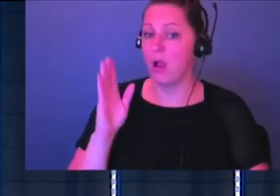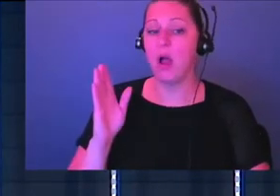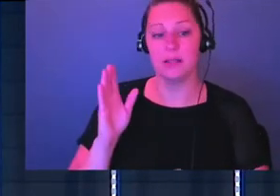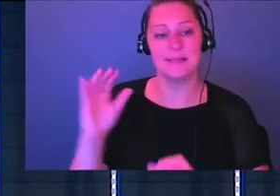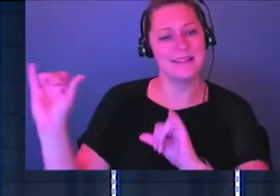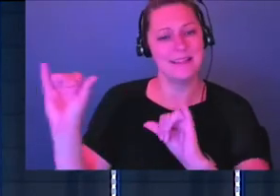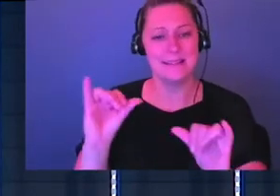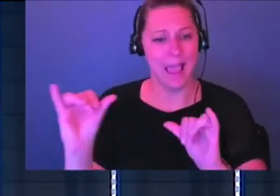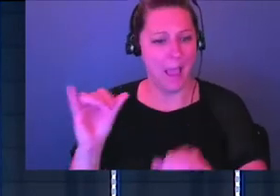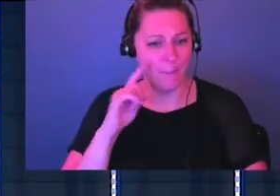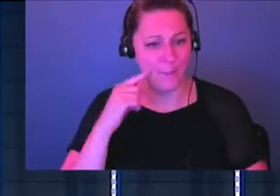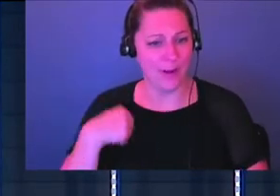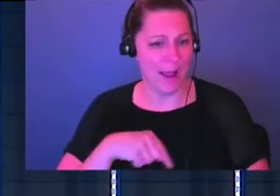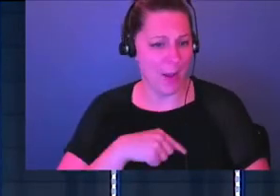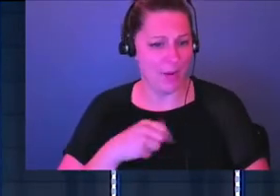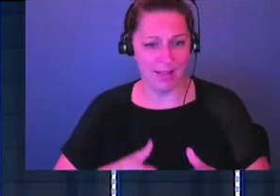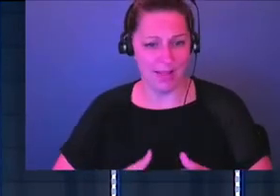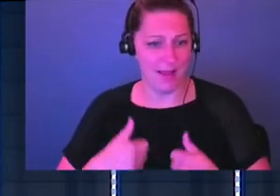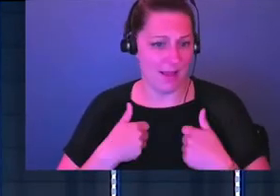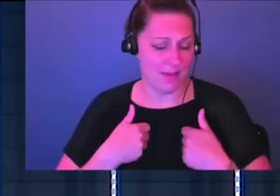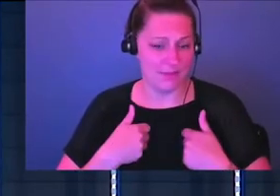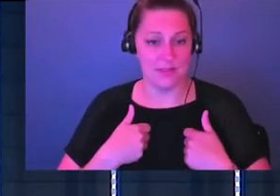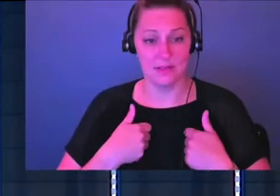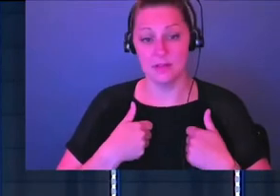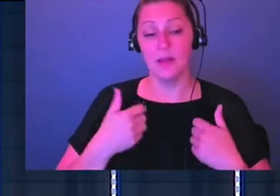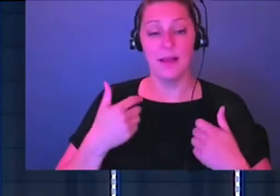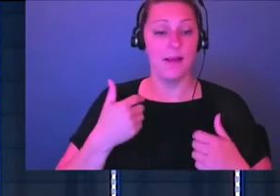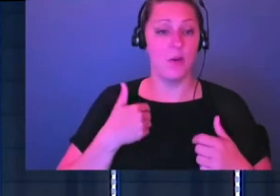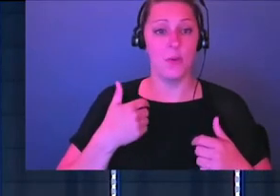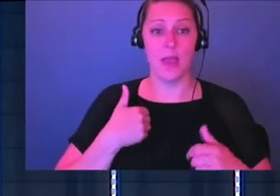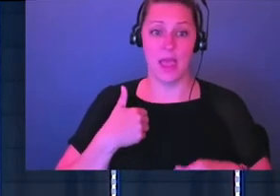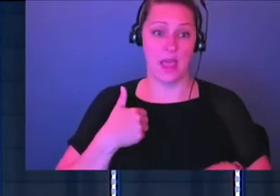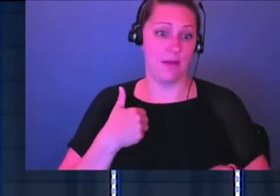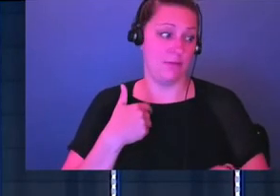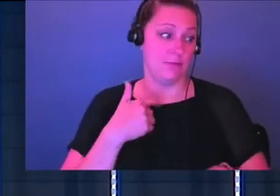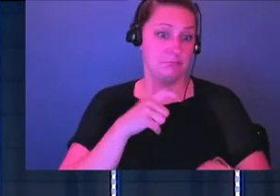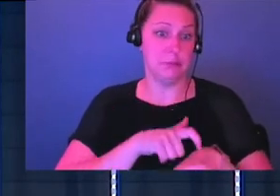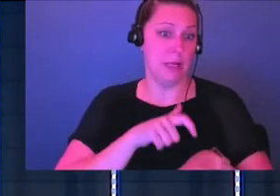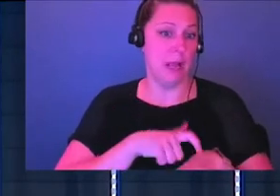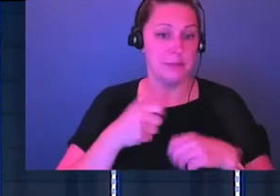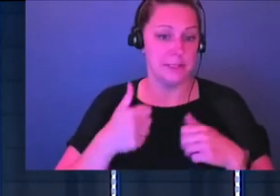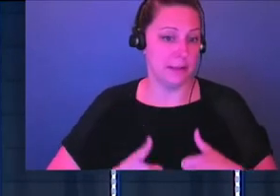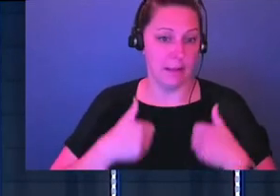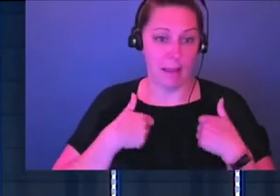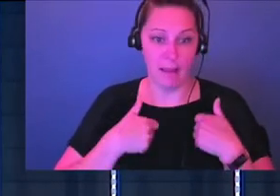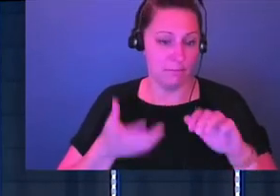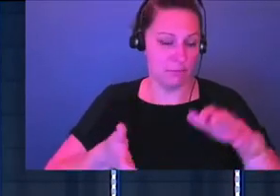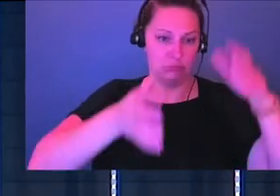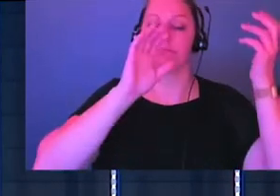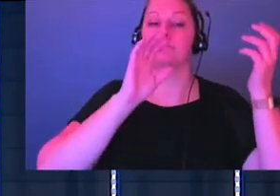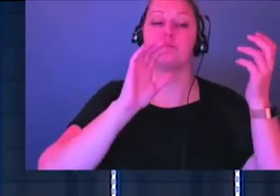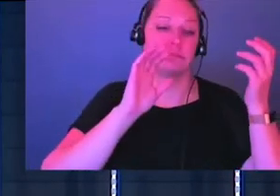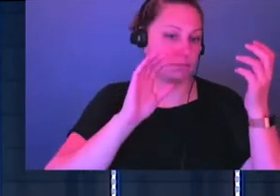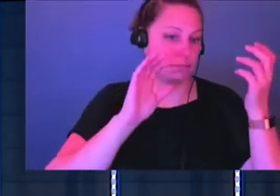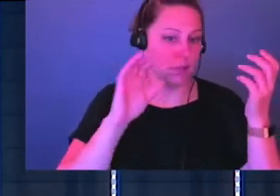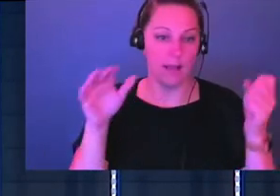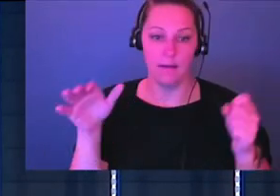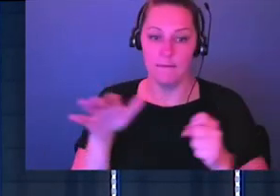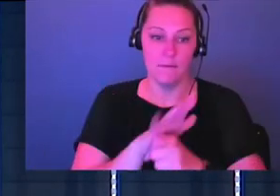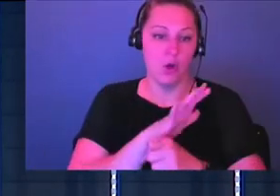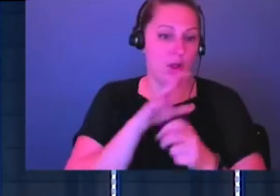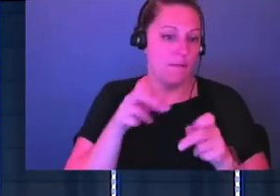lives. I believe that we all have seasons where we're going to jump into situations that are chaotic, that are filled with